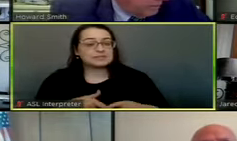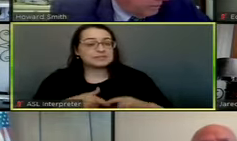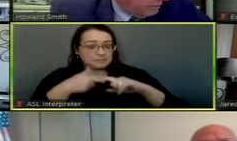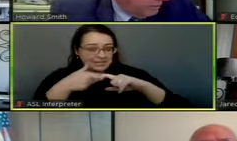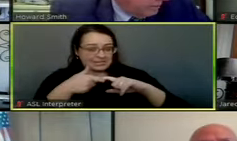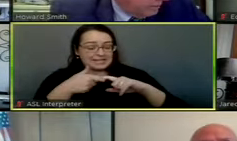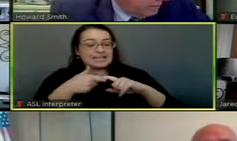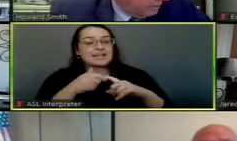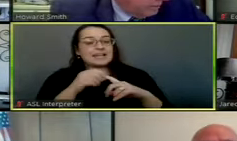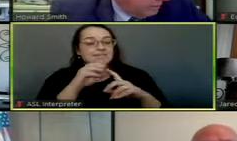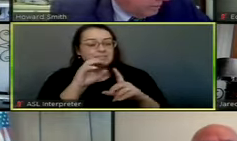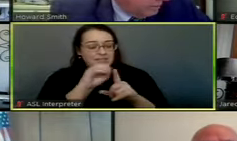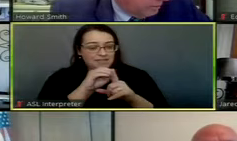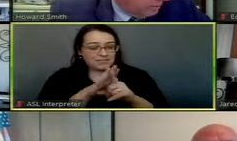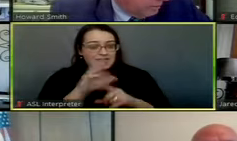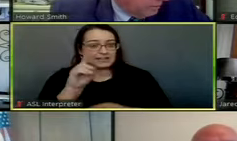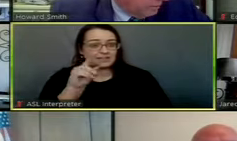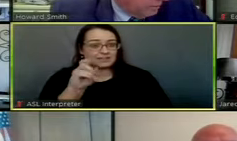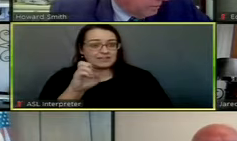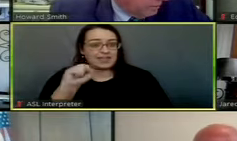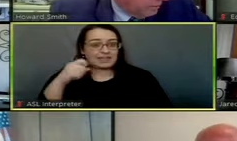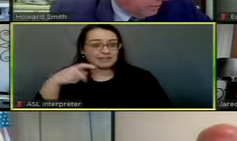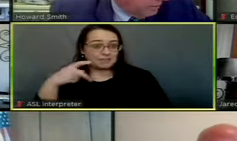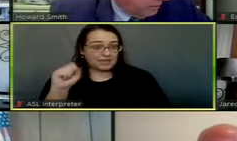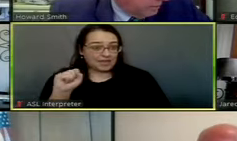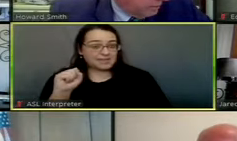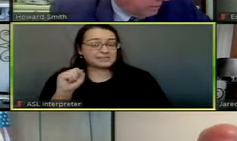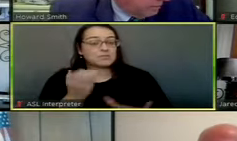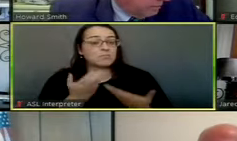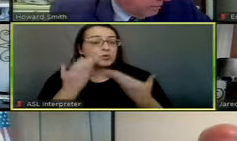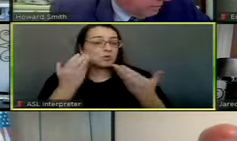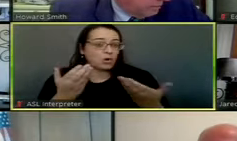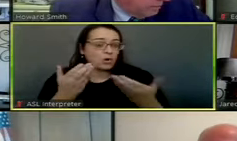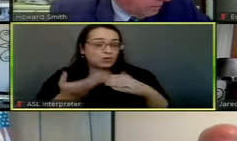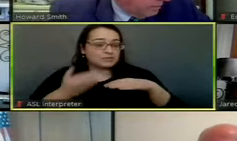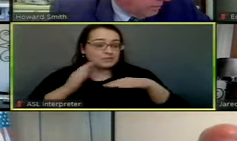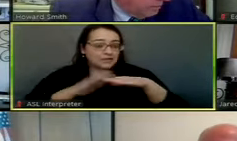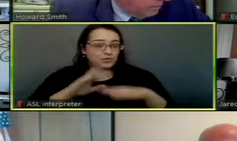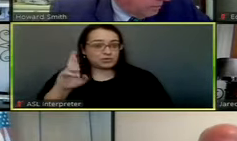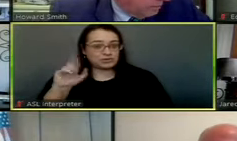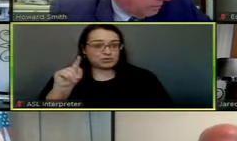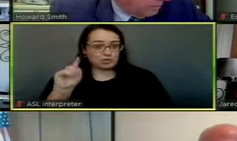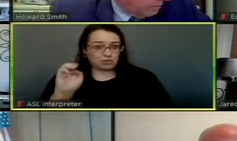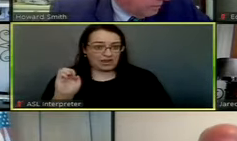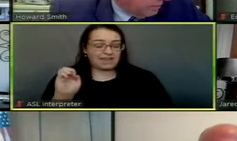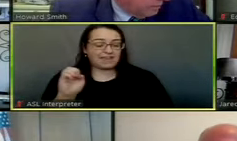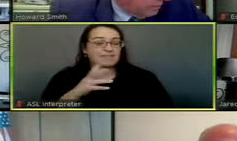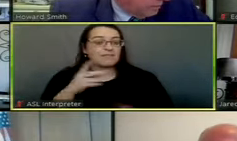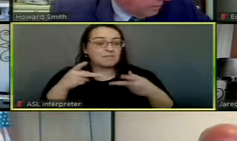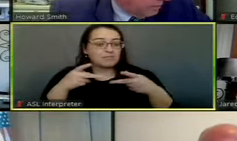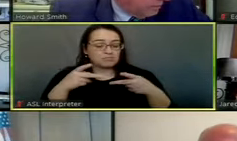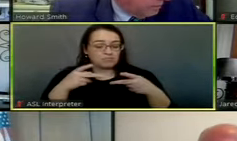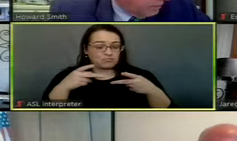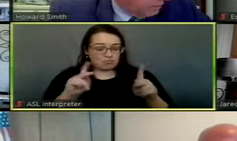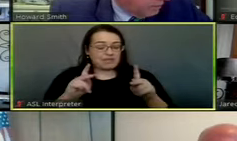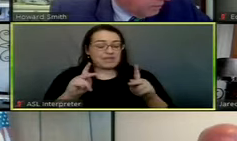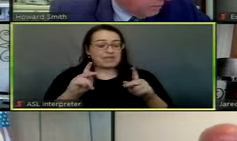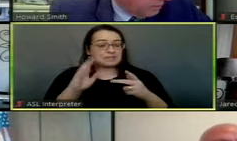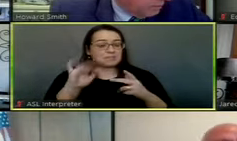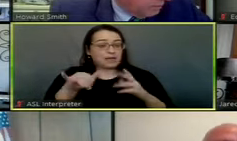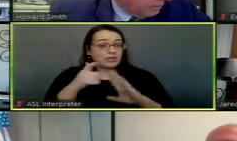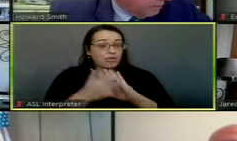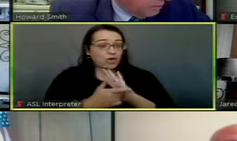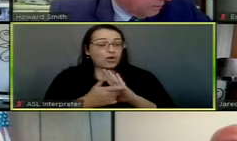the effective date of Southwestern Public Service Company's proposed increase in rates and allowed by statute declaring